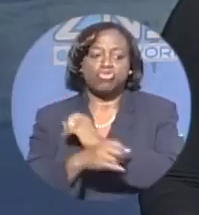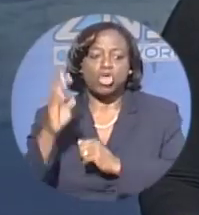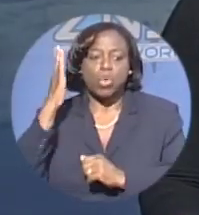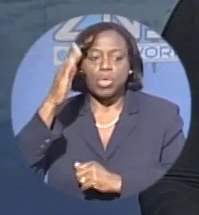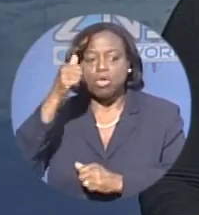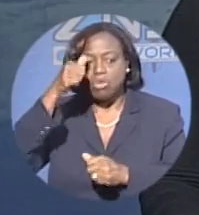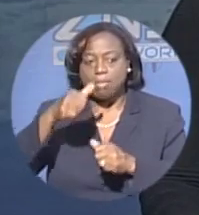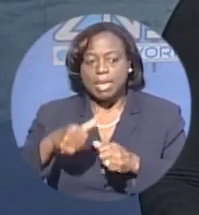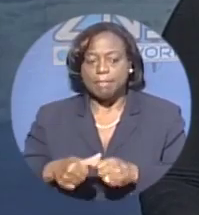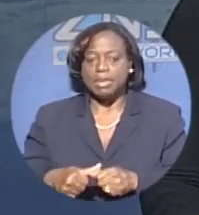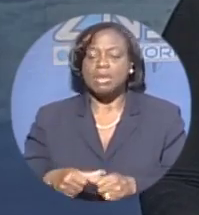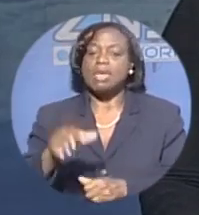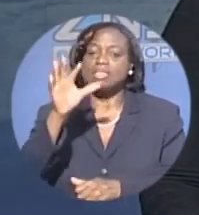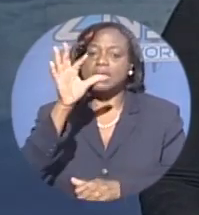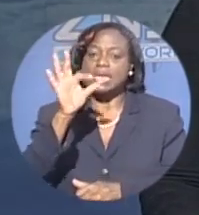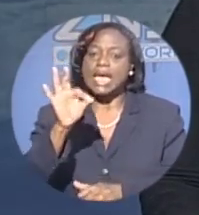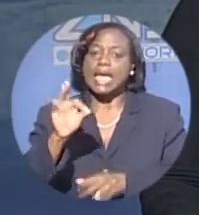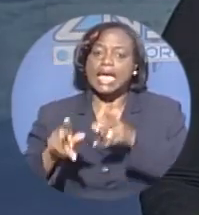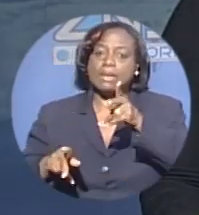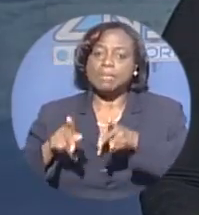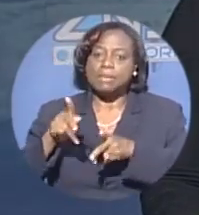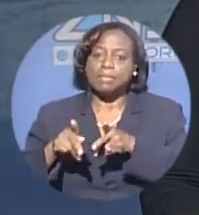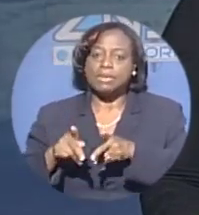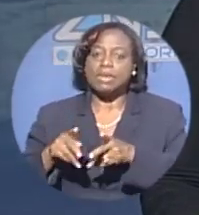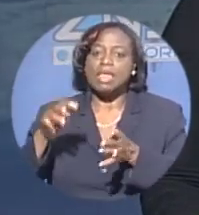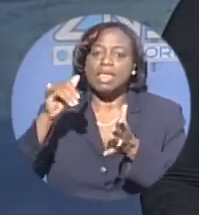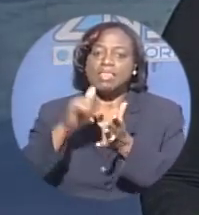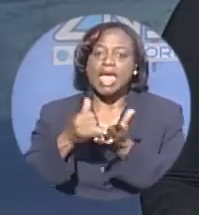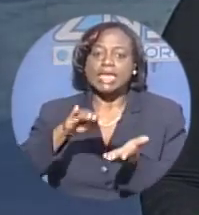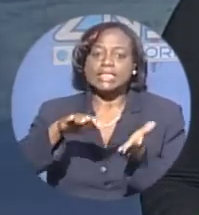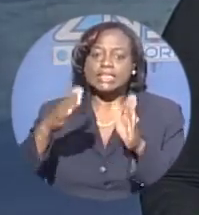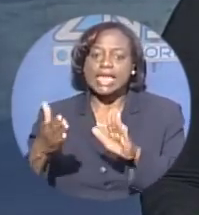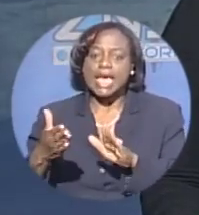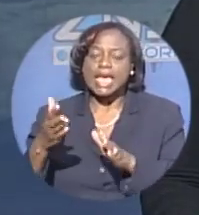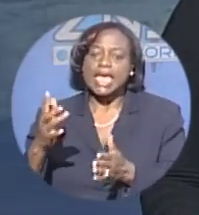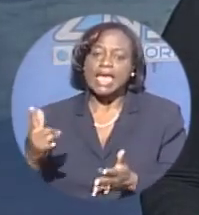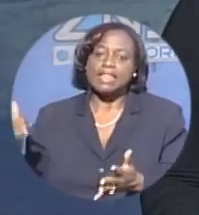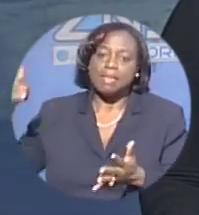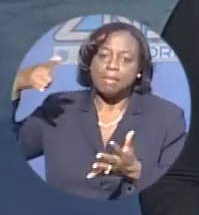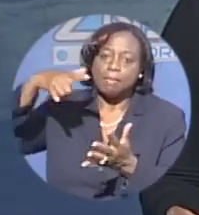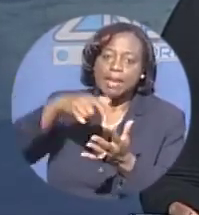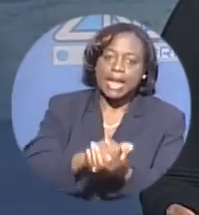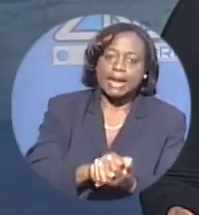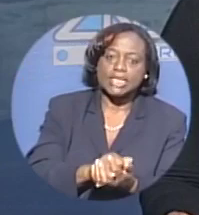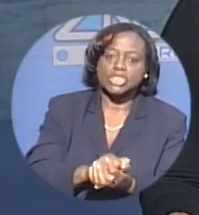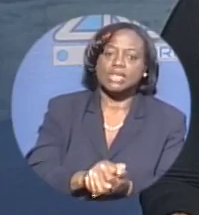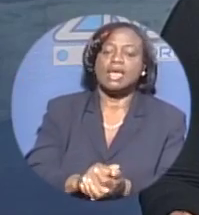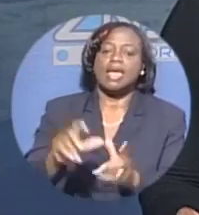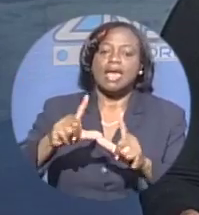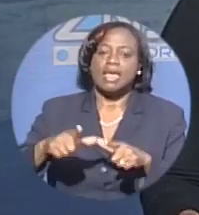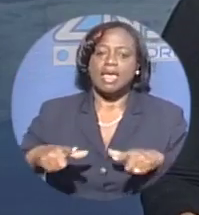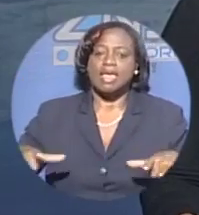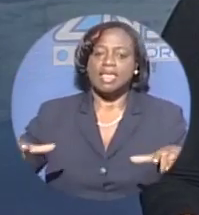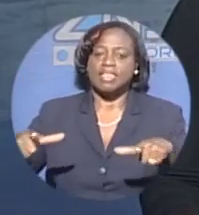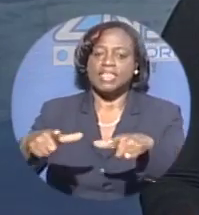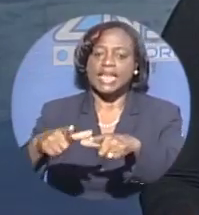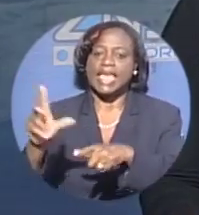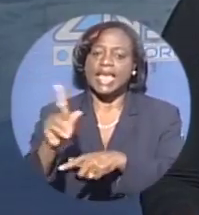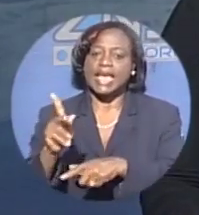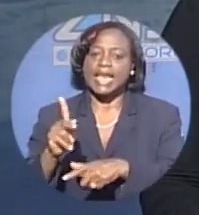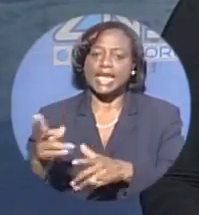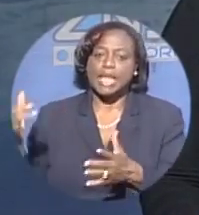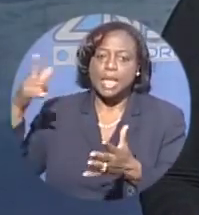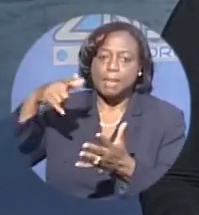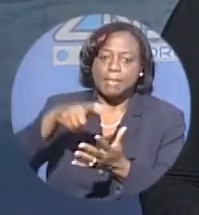that tragic plane crash. Tomorrow marks the one year anniversary of the deadly Lake Kalani plane crash. And one year later, the report into the